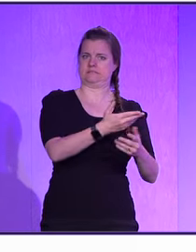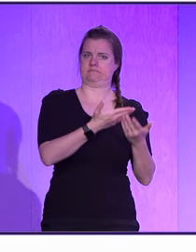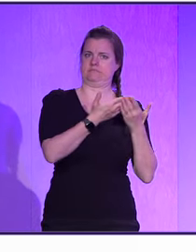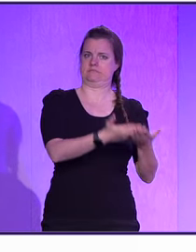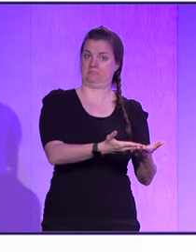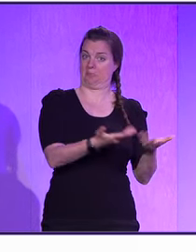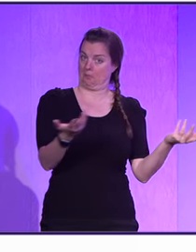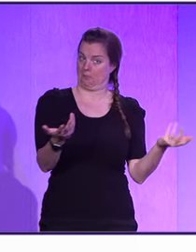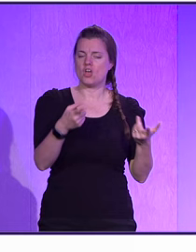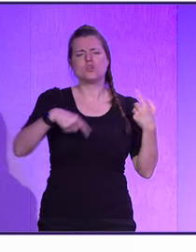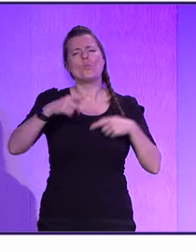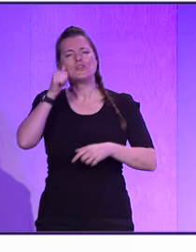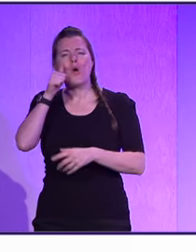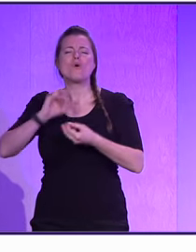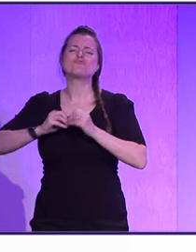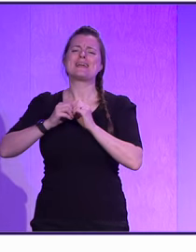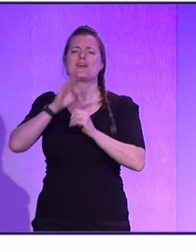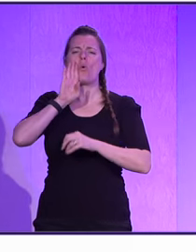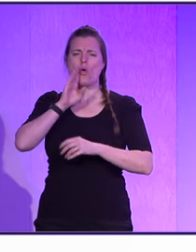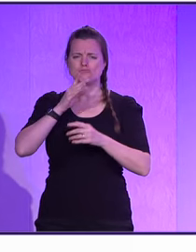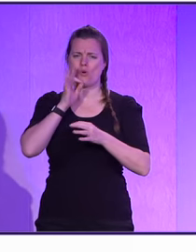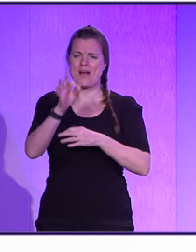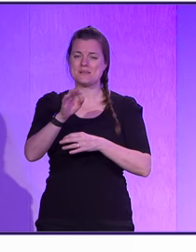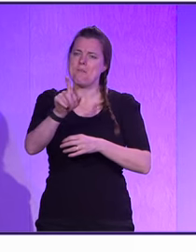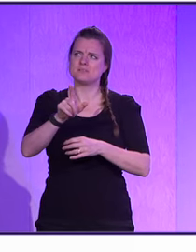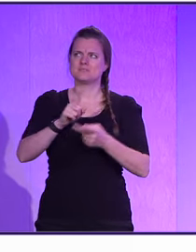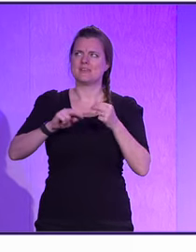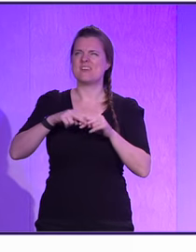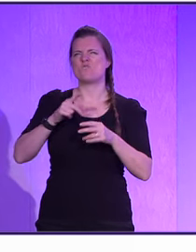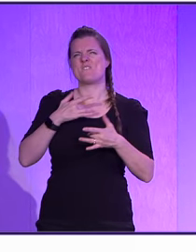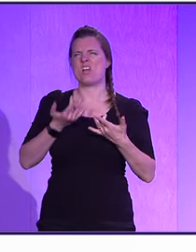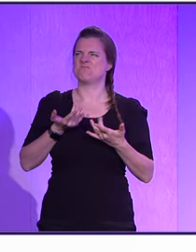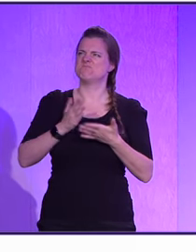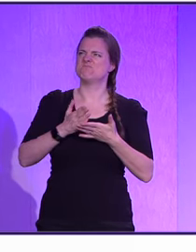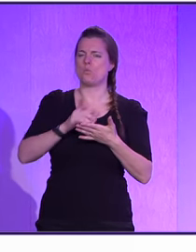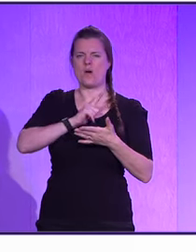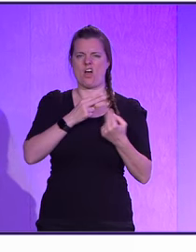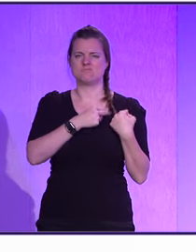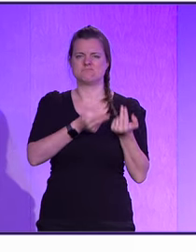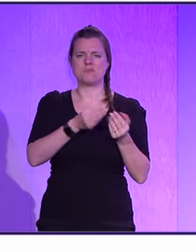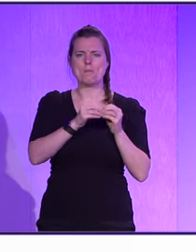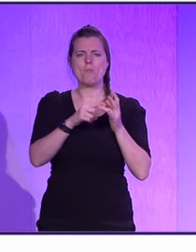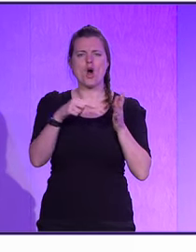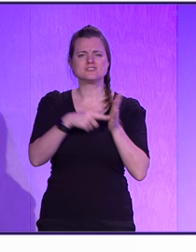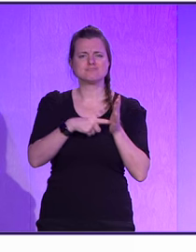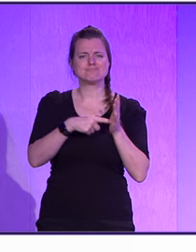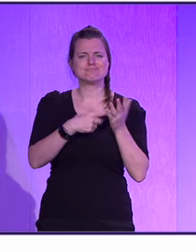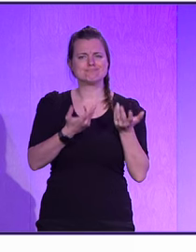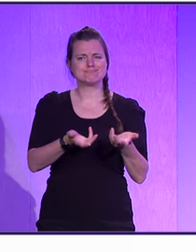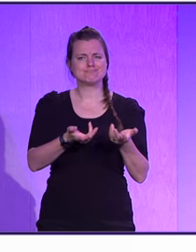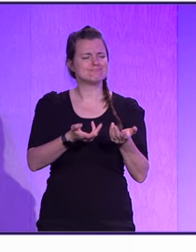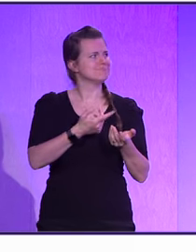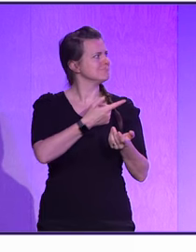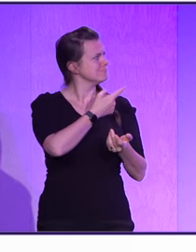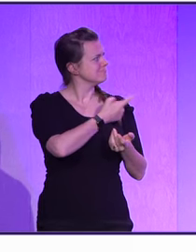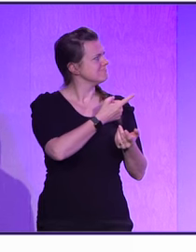So, you know about creating pull requests, but why not have the bot, if you feel certain, auto-engage with people commenting on